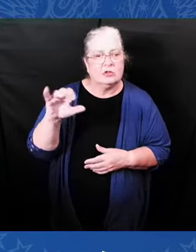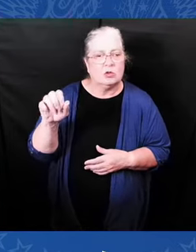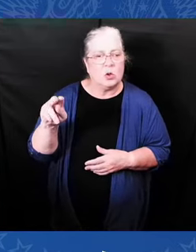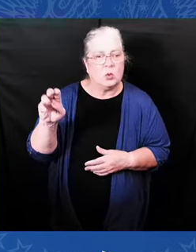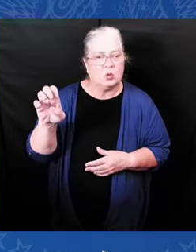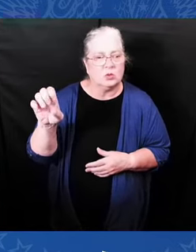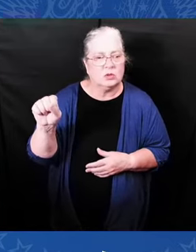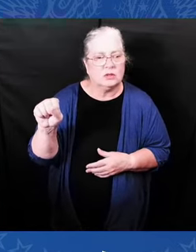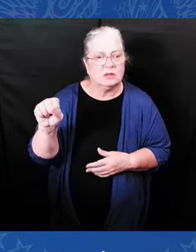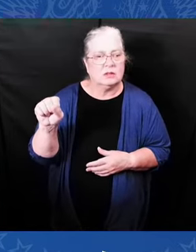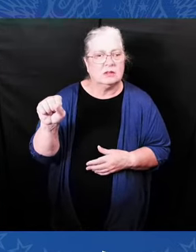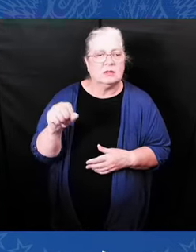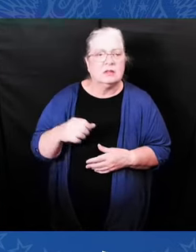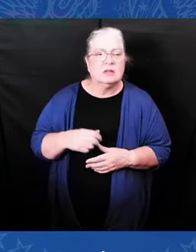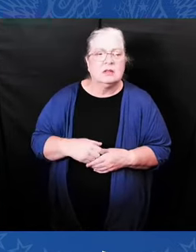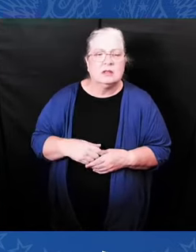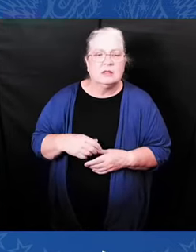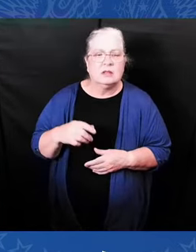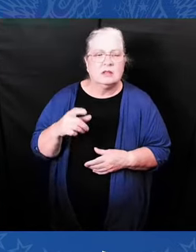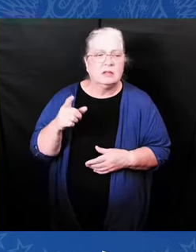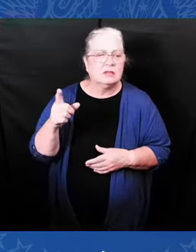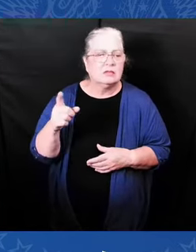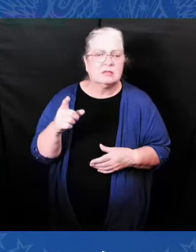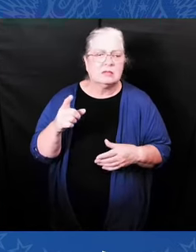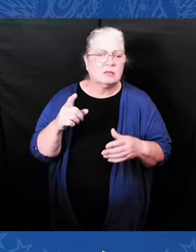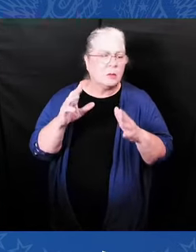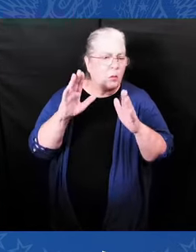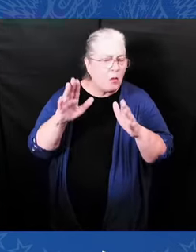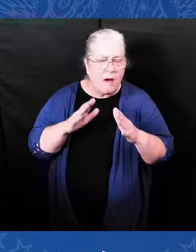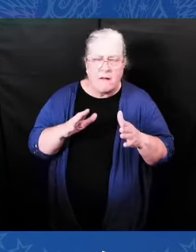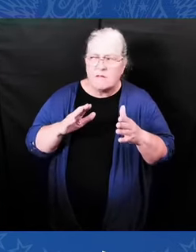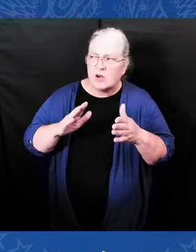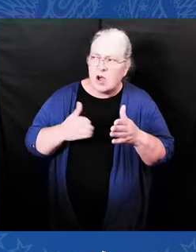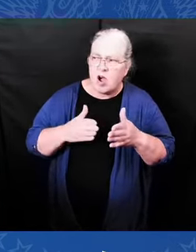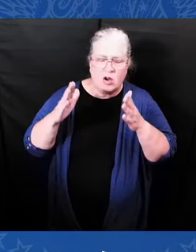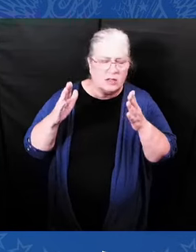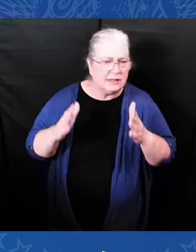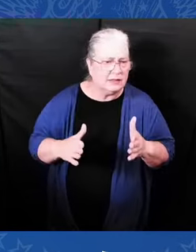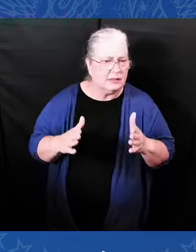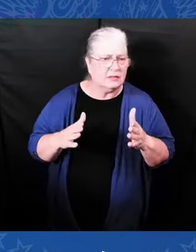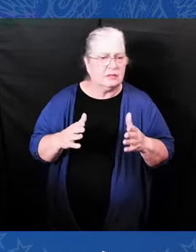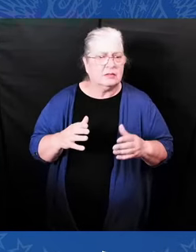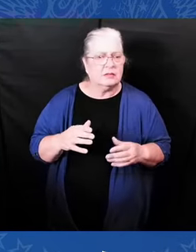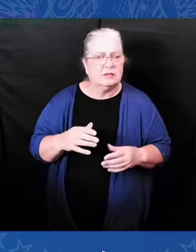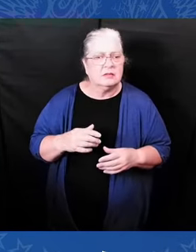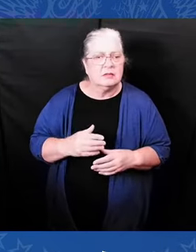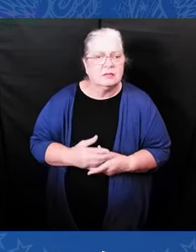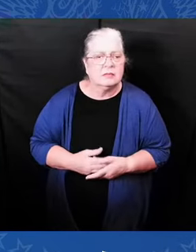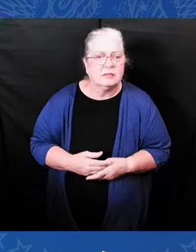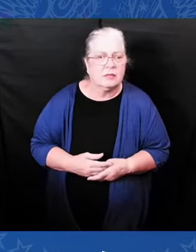representing the groundbreaking legacy of hip-hop in America, LLJ Cool J.